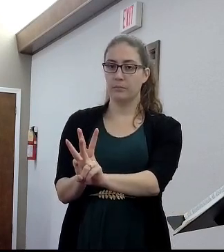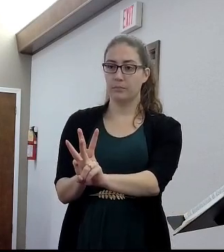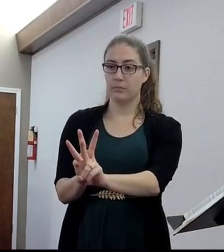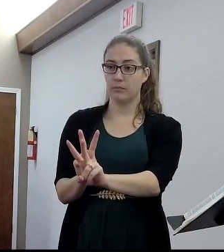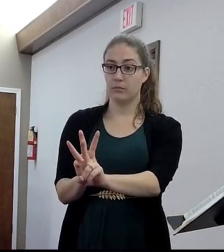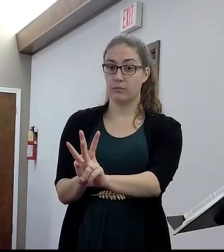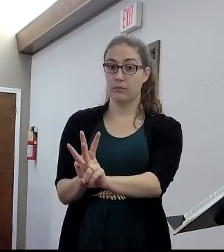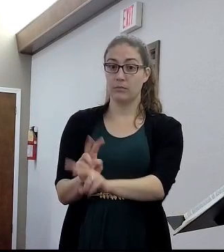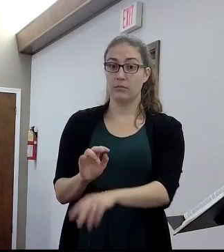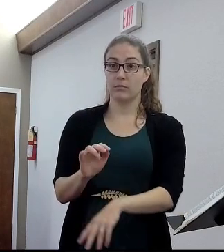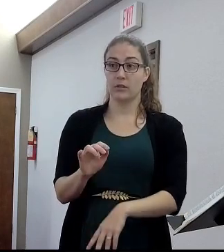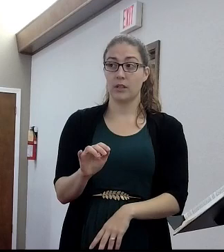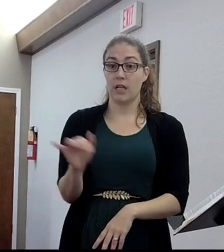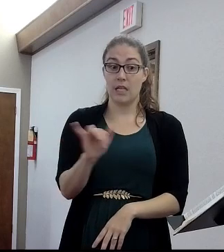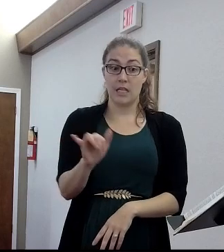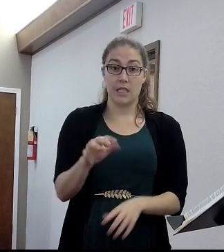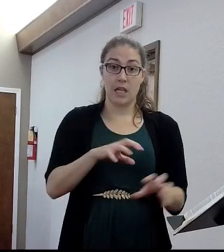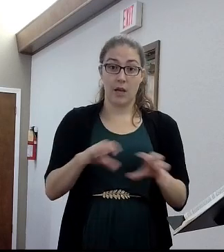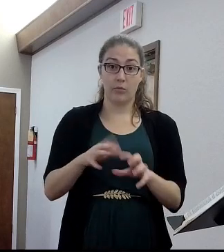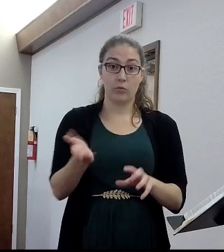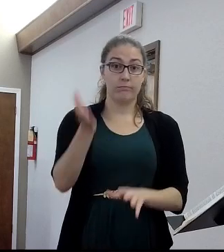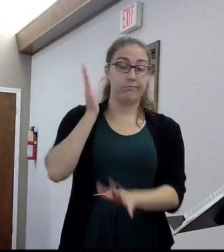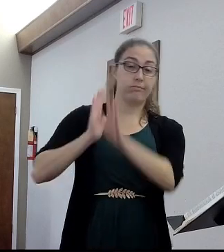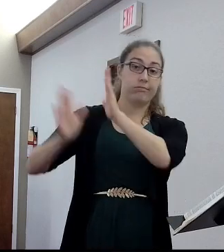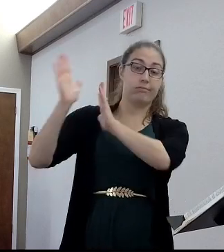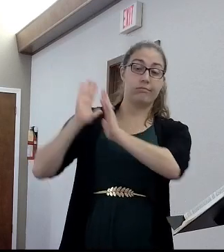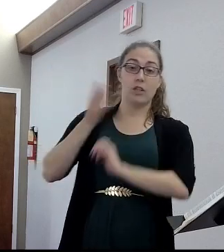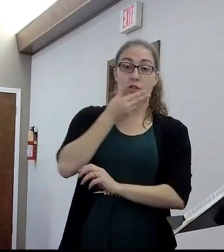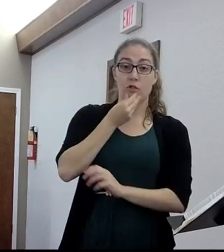And they would have done that for Marshall, even though he's still alive.